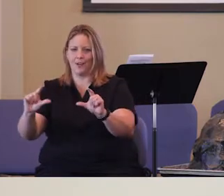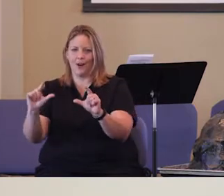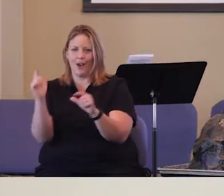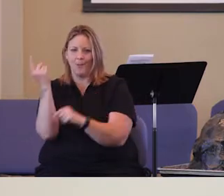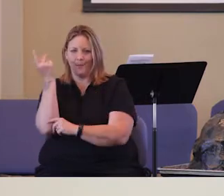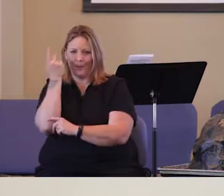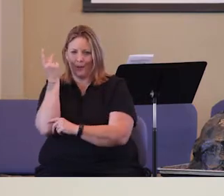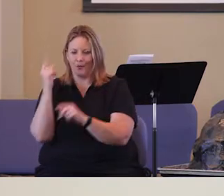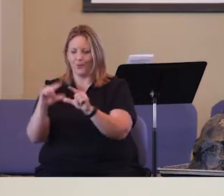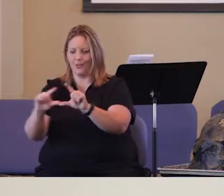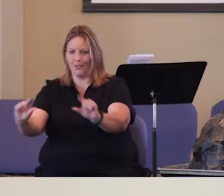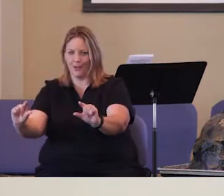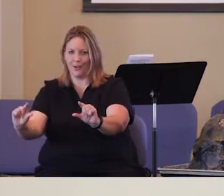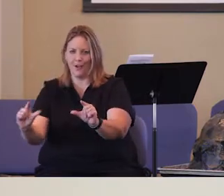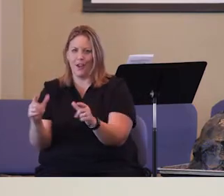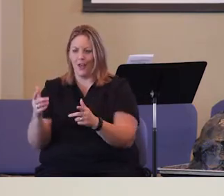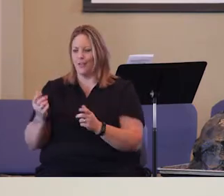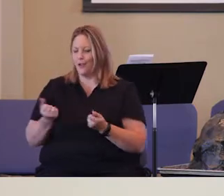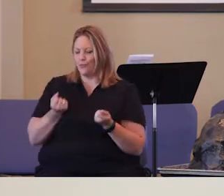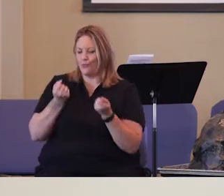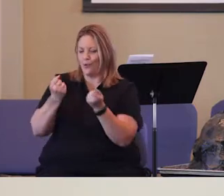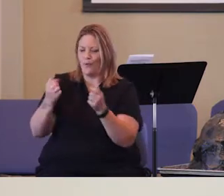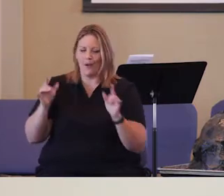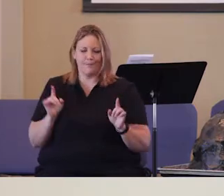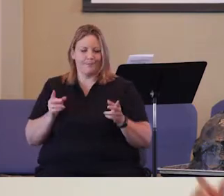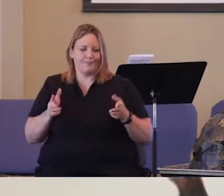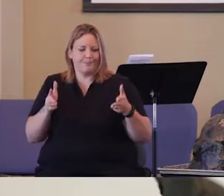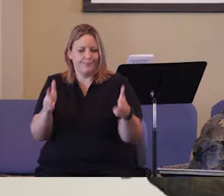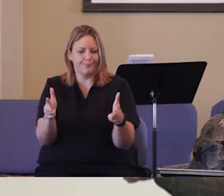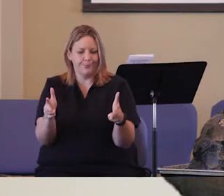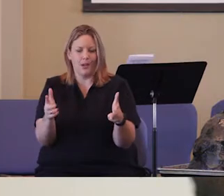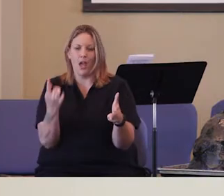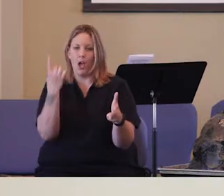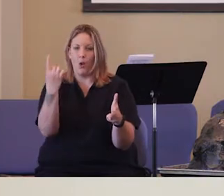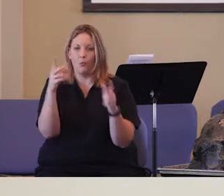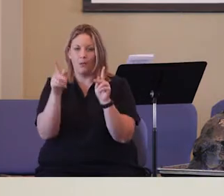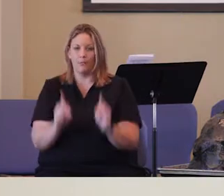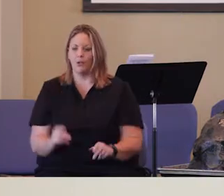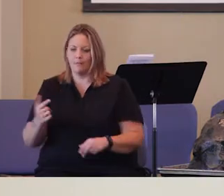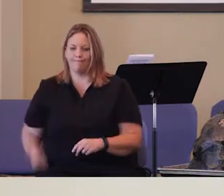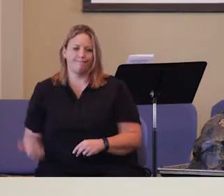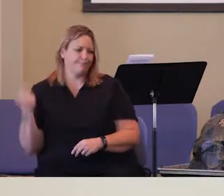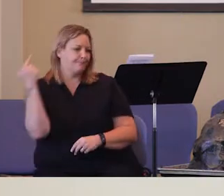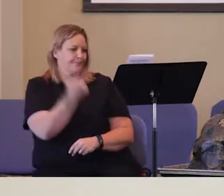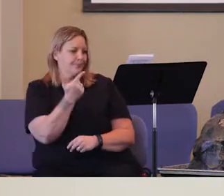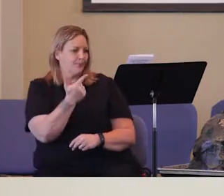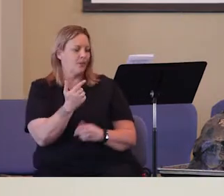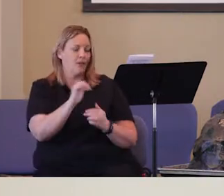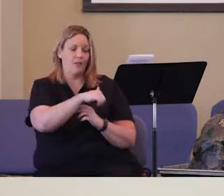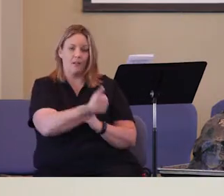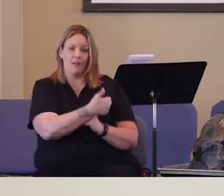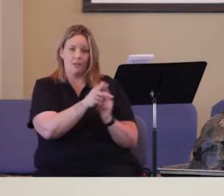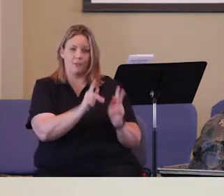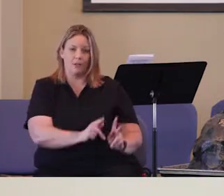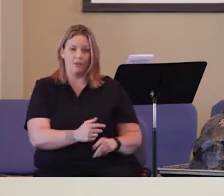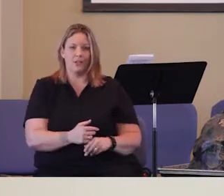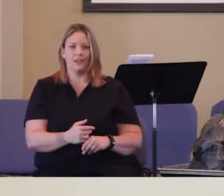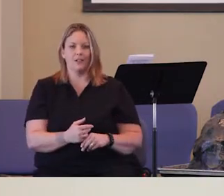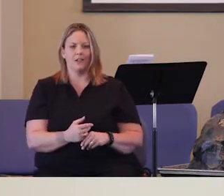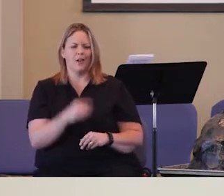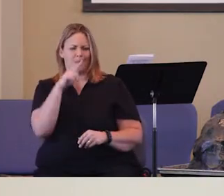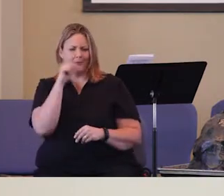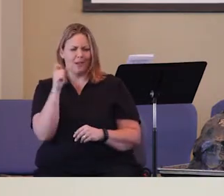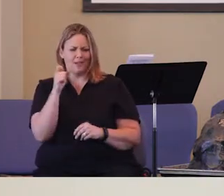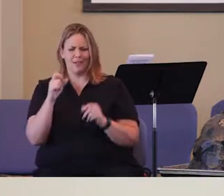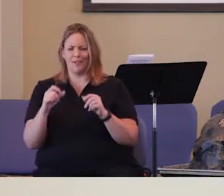happened. They drove up side by side and were arguing, and one person pulled a gun on the other person over a political bumper